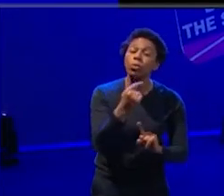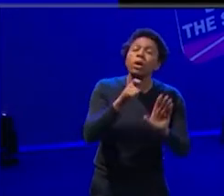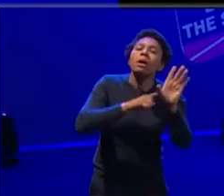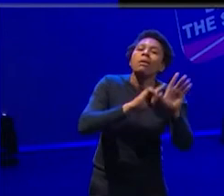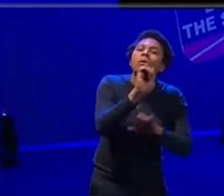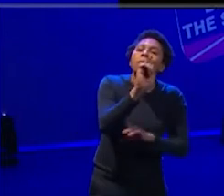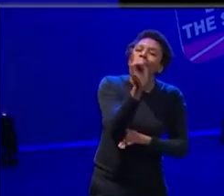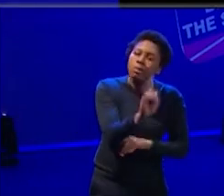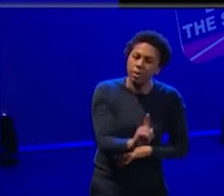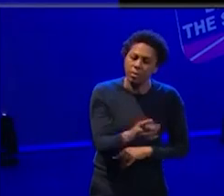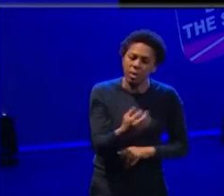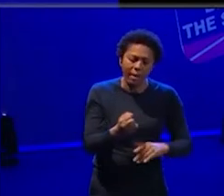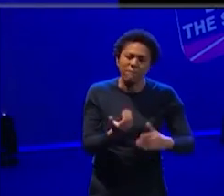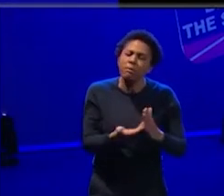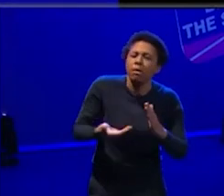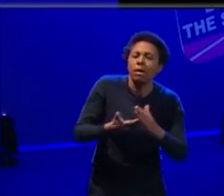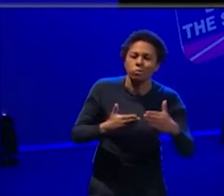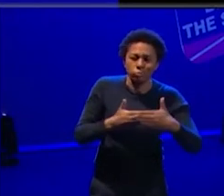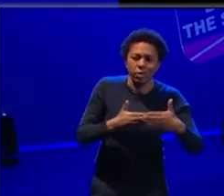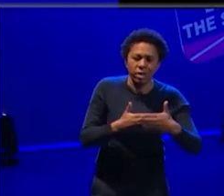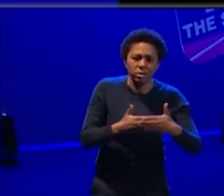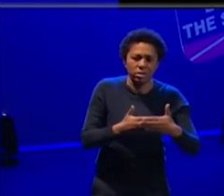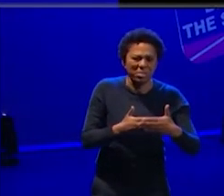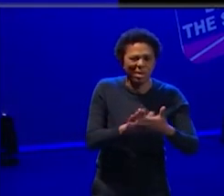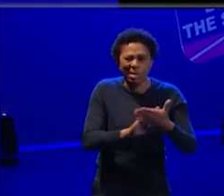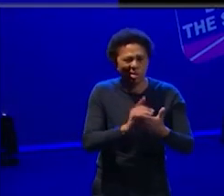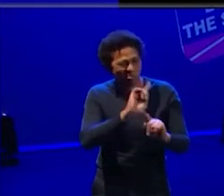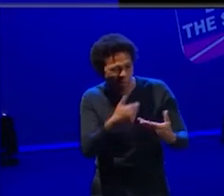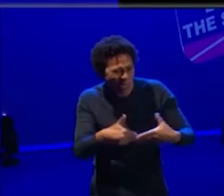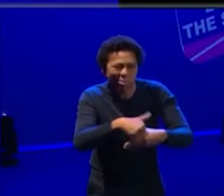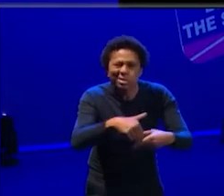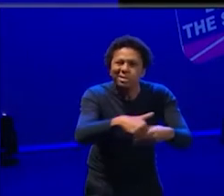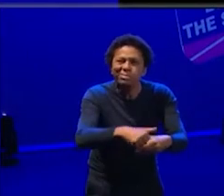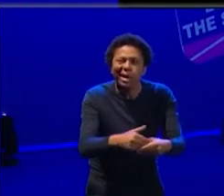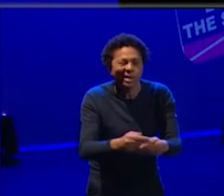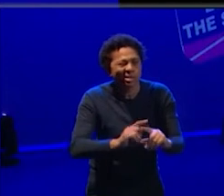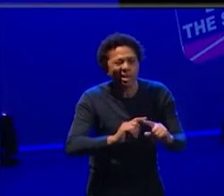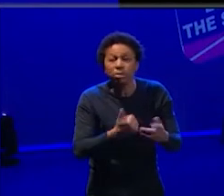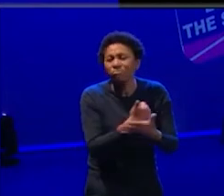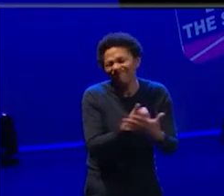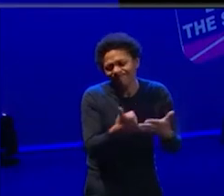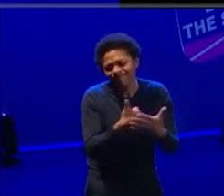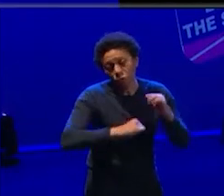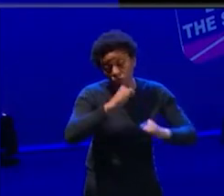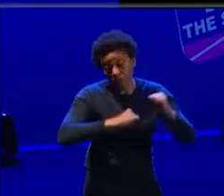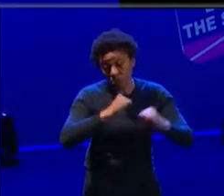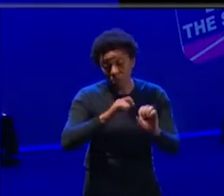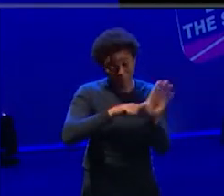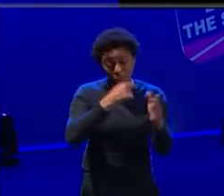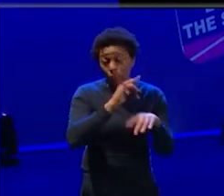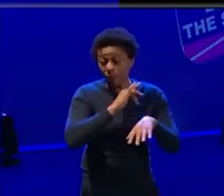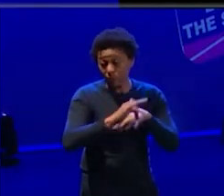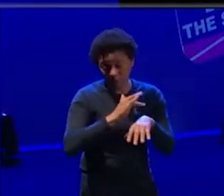additional barriers in place to taking part in, uh, other more sort of traditional structures of youth theatre. And I suppose